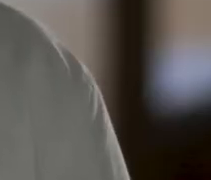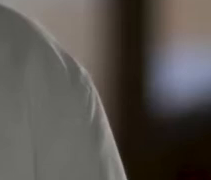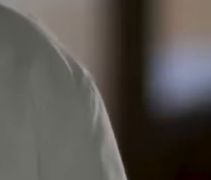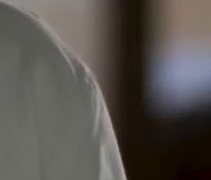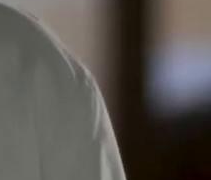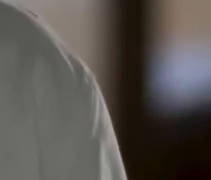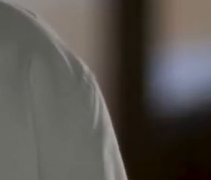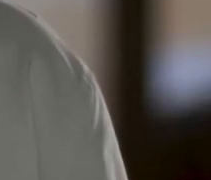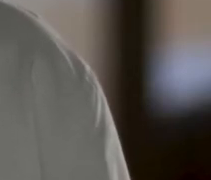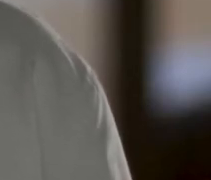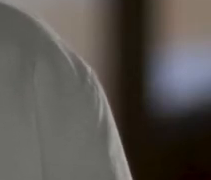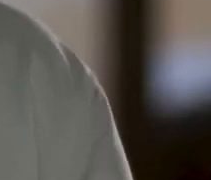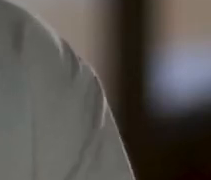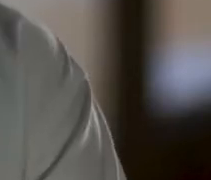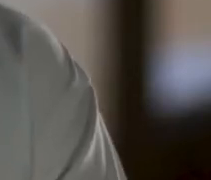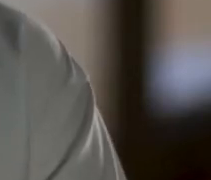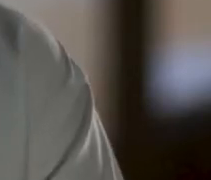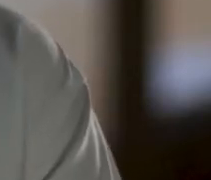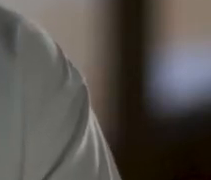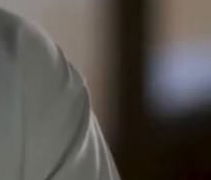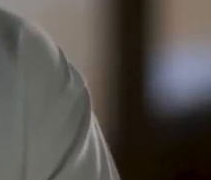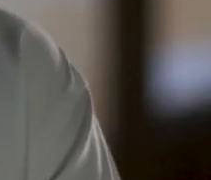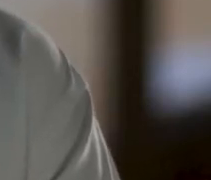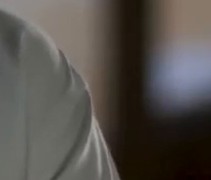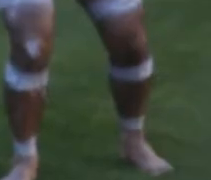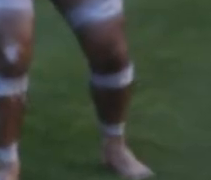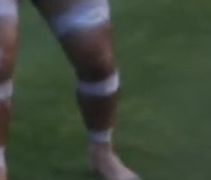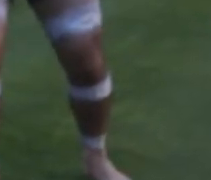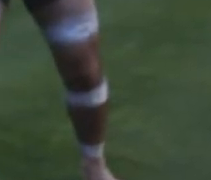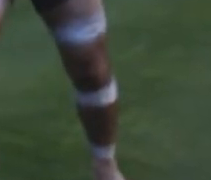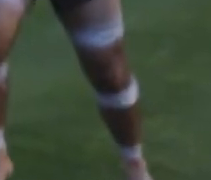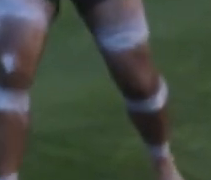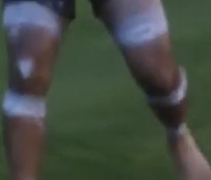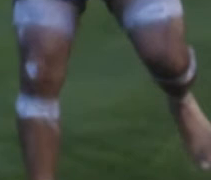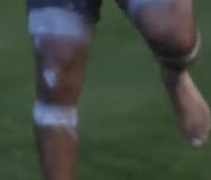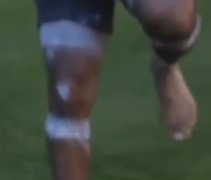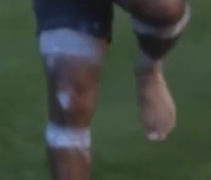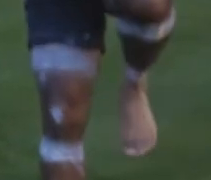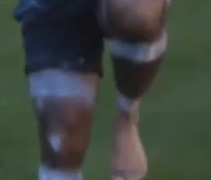So on behalf of our Gadigal mob, I'd like to say welcome, welcome, welcome.